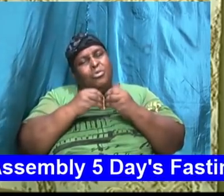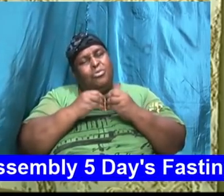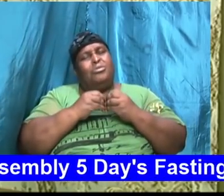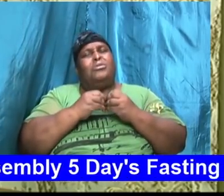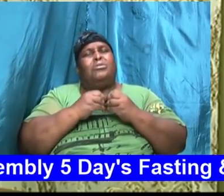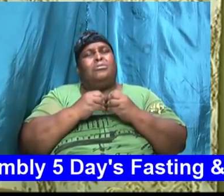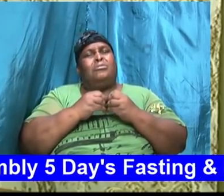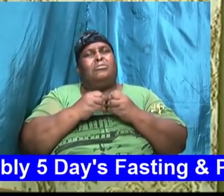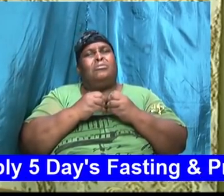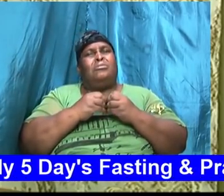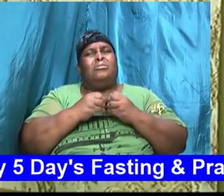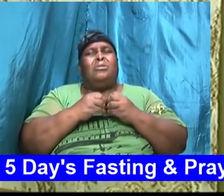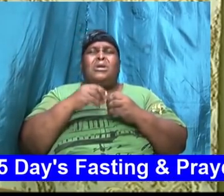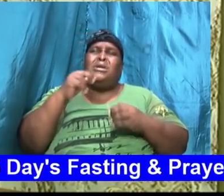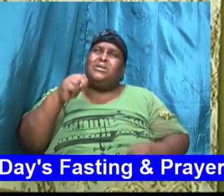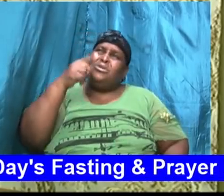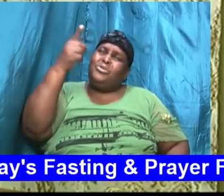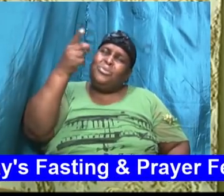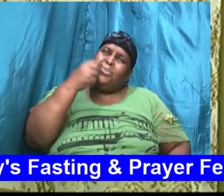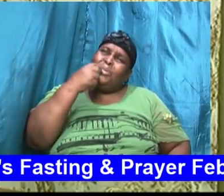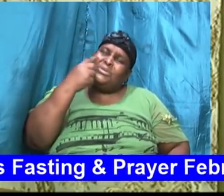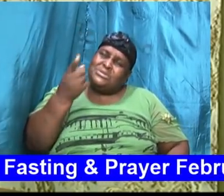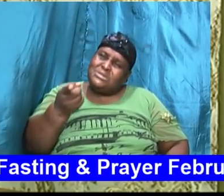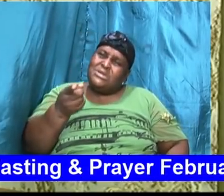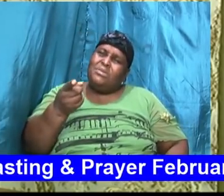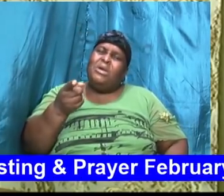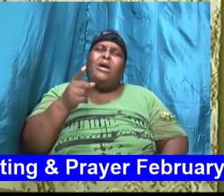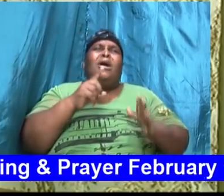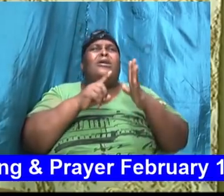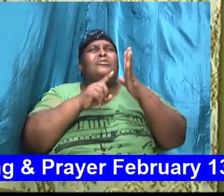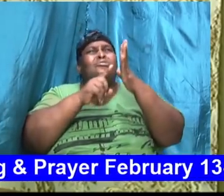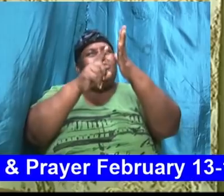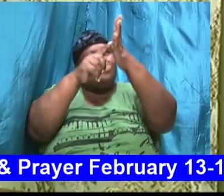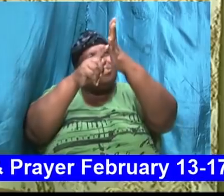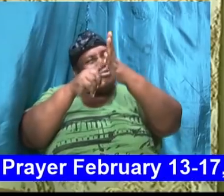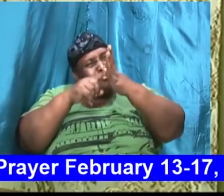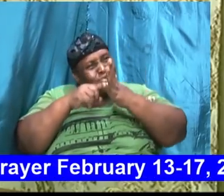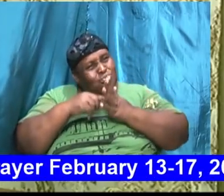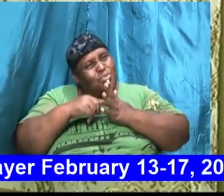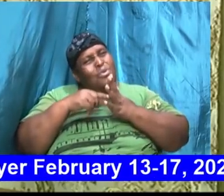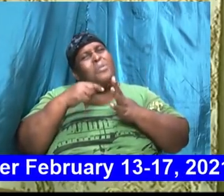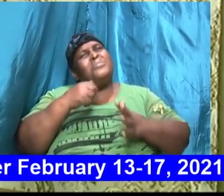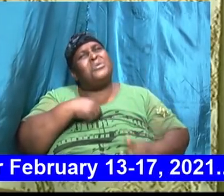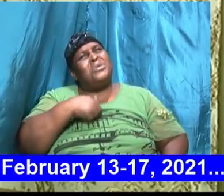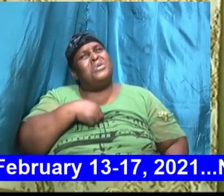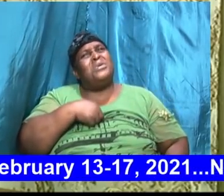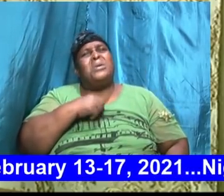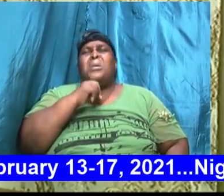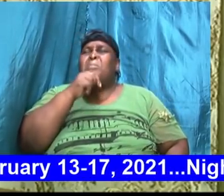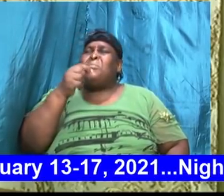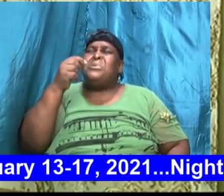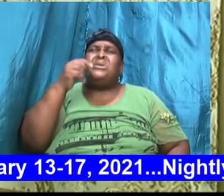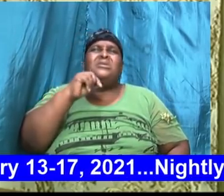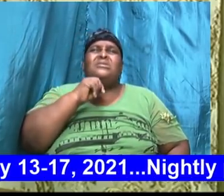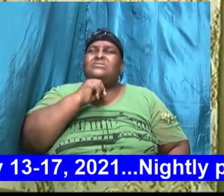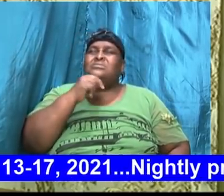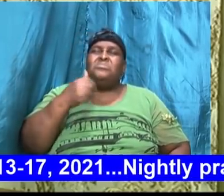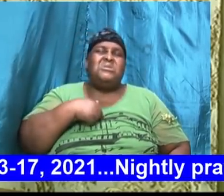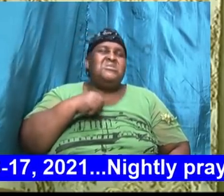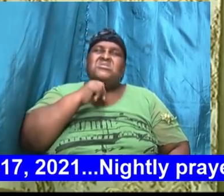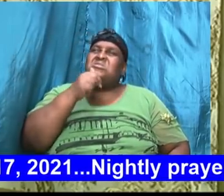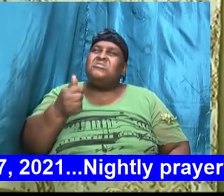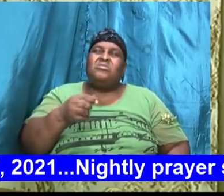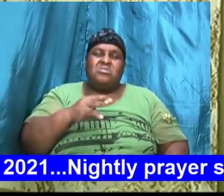I need you to show me something I am not going to move oh glory to God